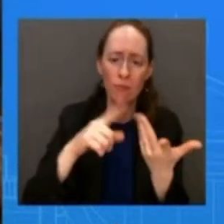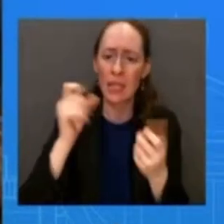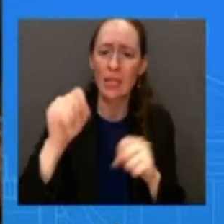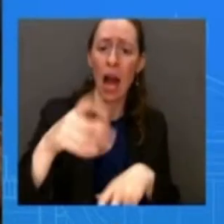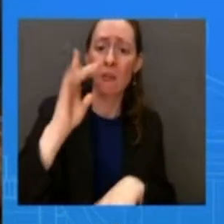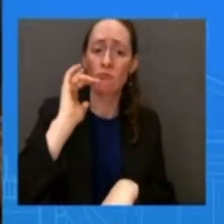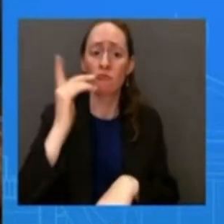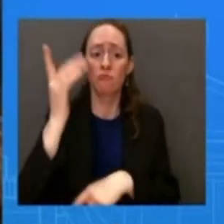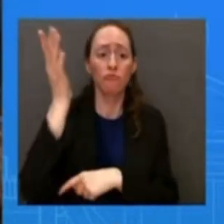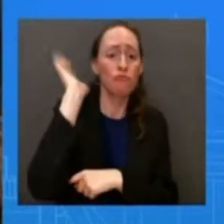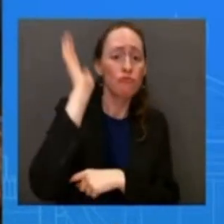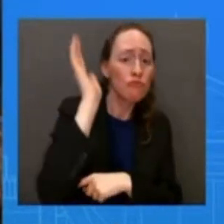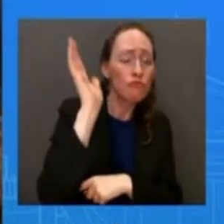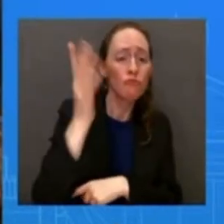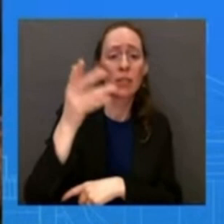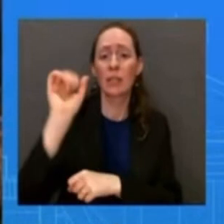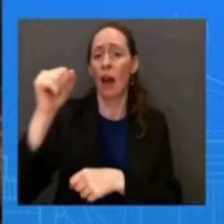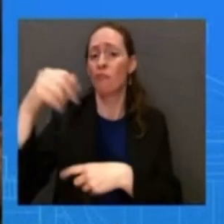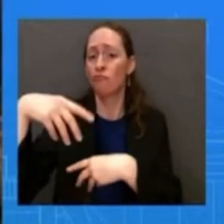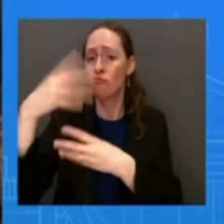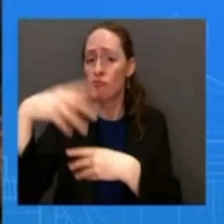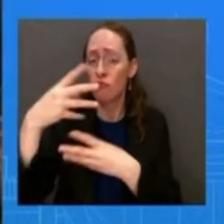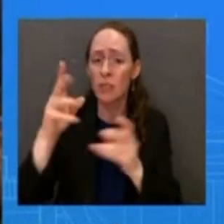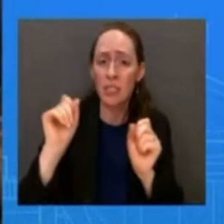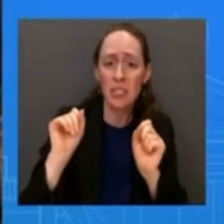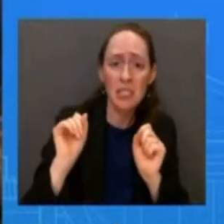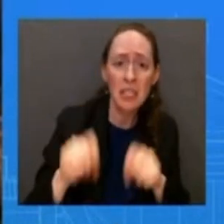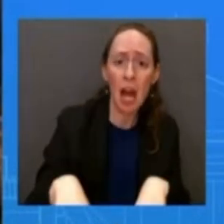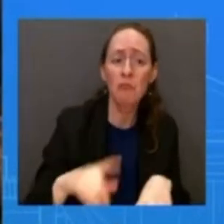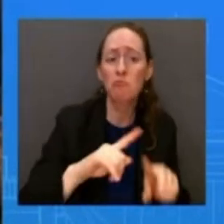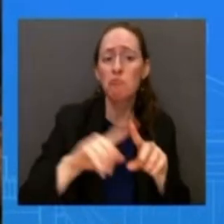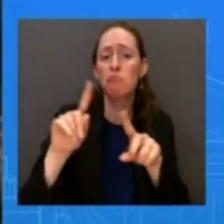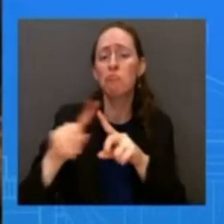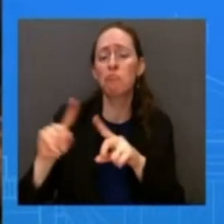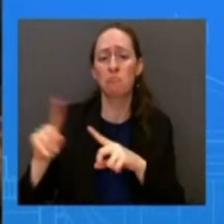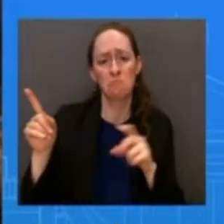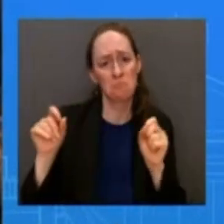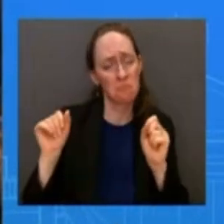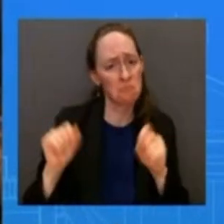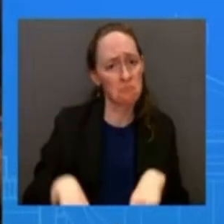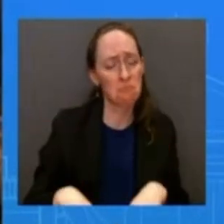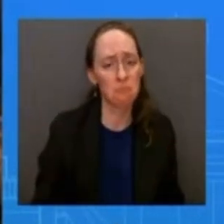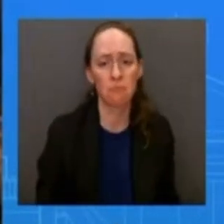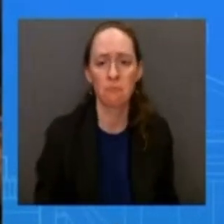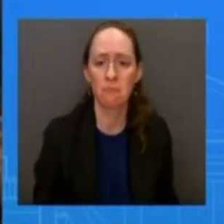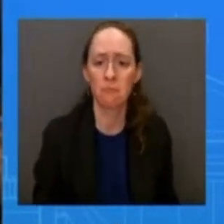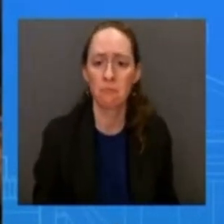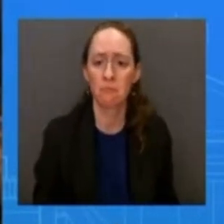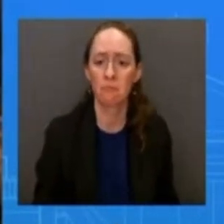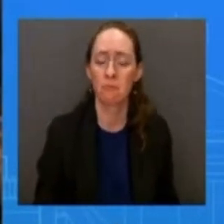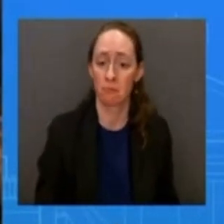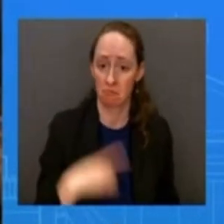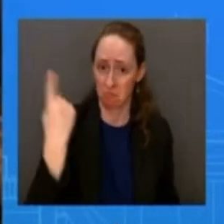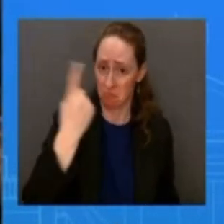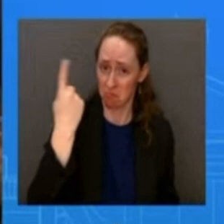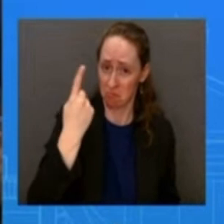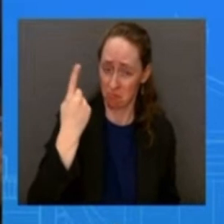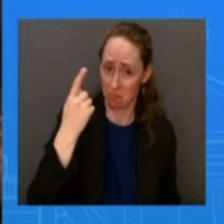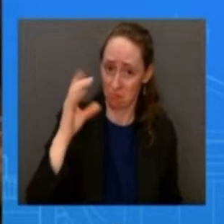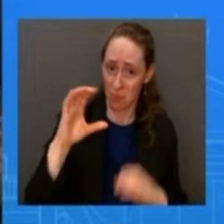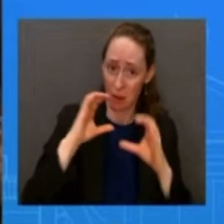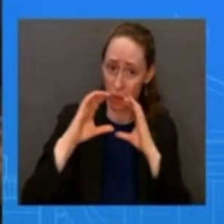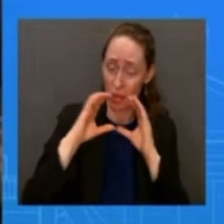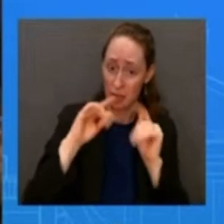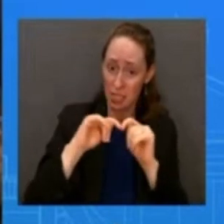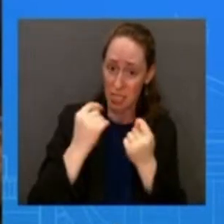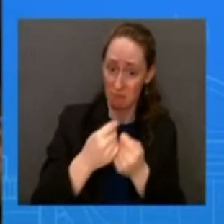etc is it the view of the president's communications team that he is equally adept in all settings in terms of communications are